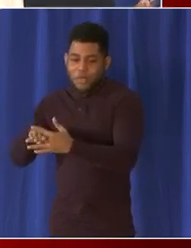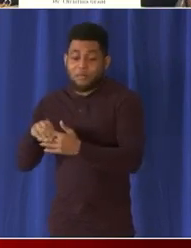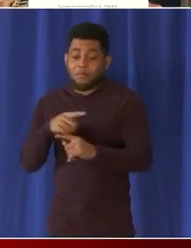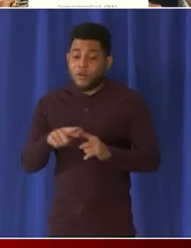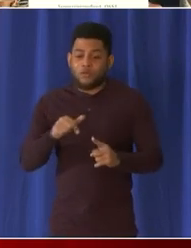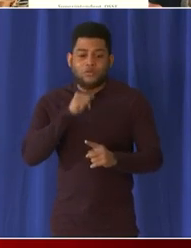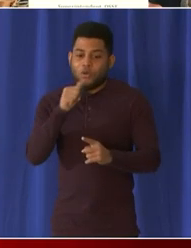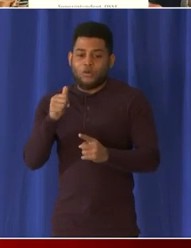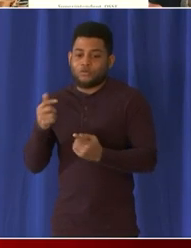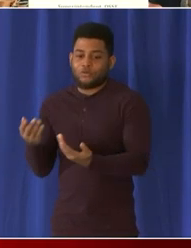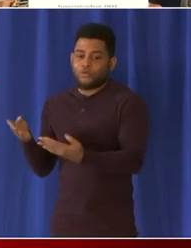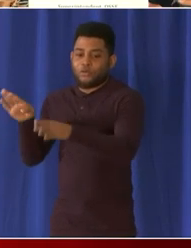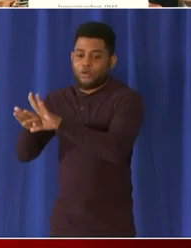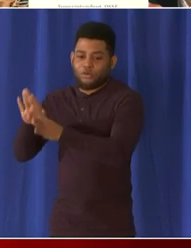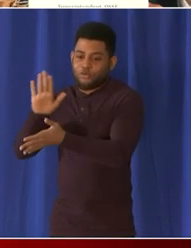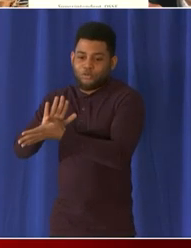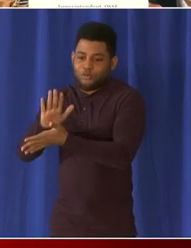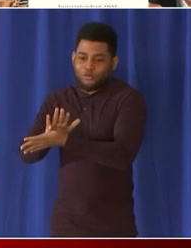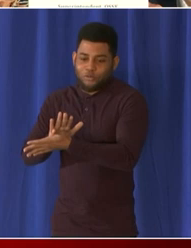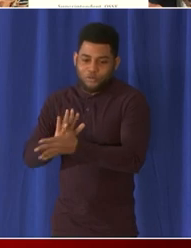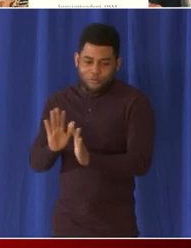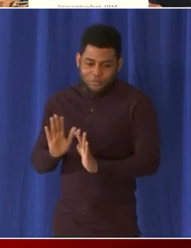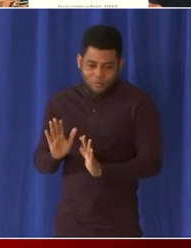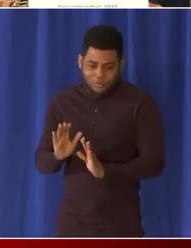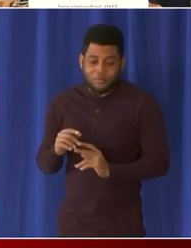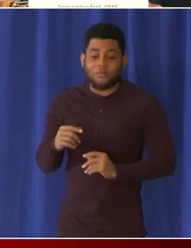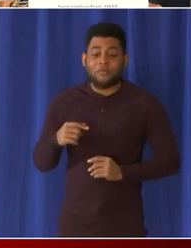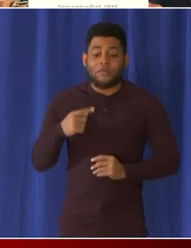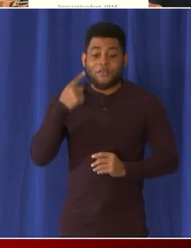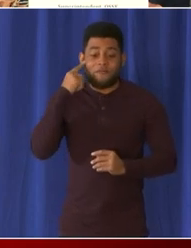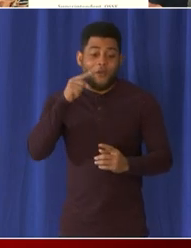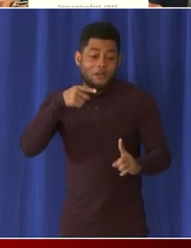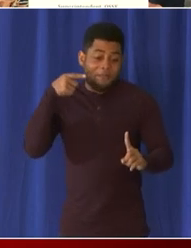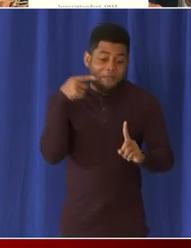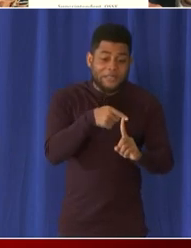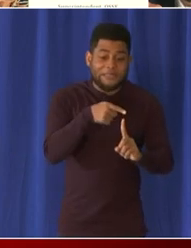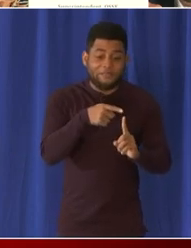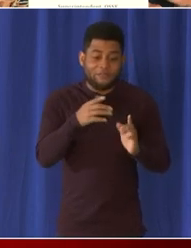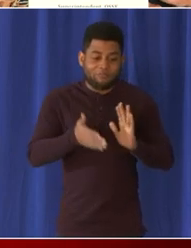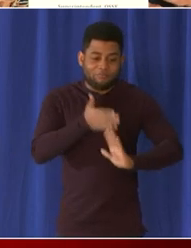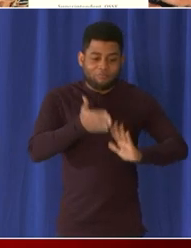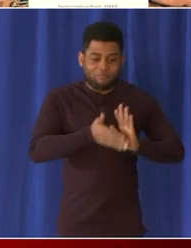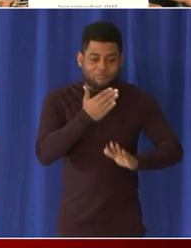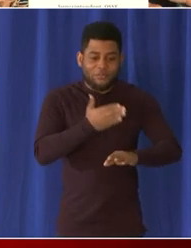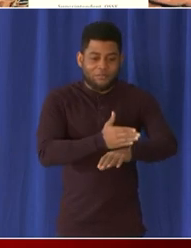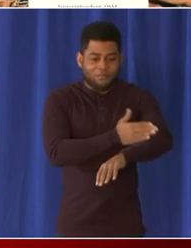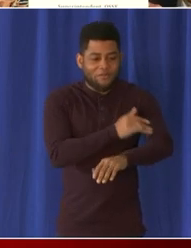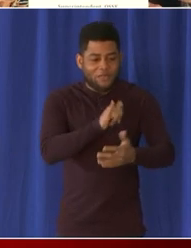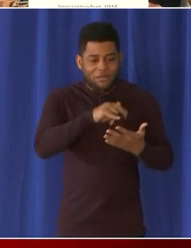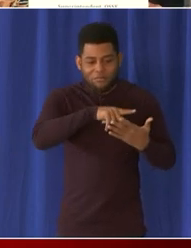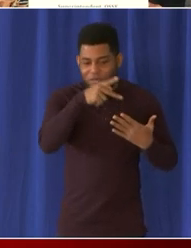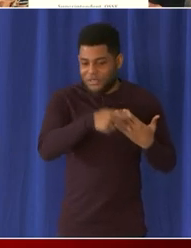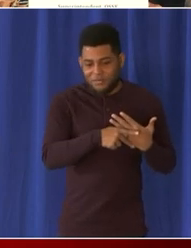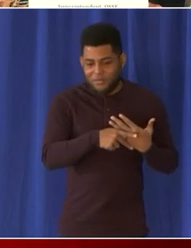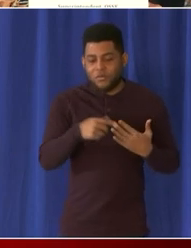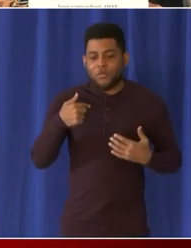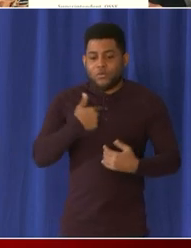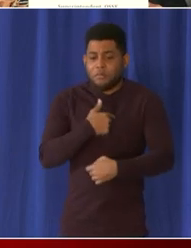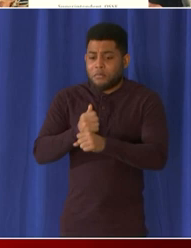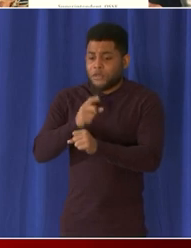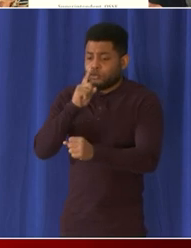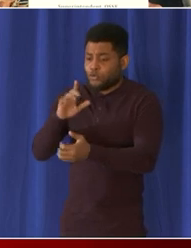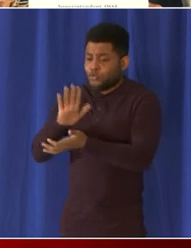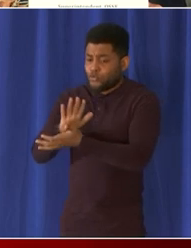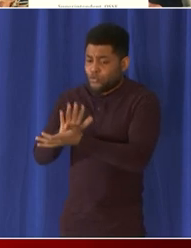instructional days to operationalize it in partnership and collaboration with dc health we will make sure that we have the test available